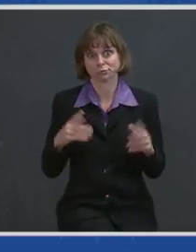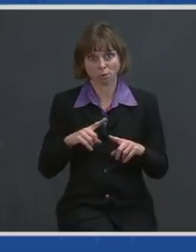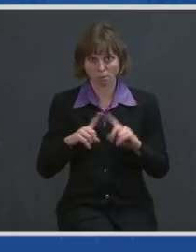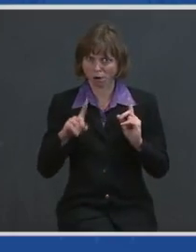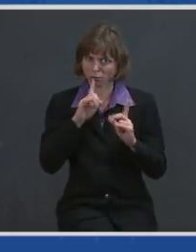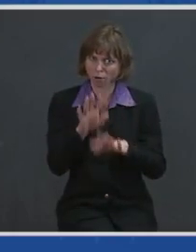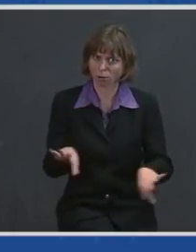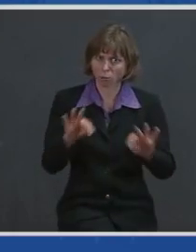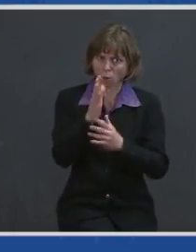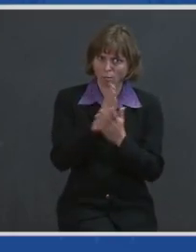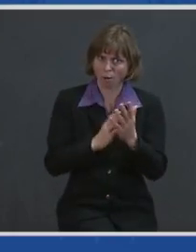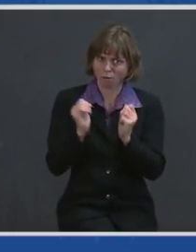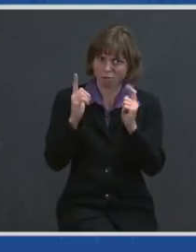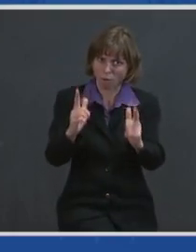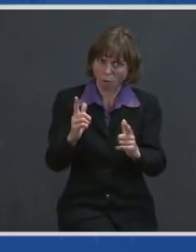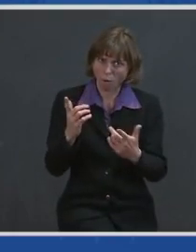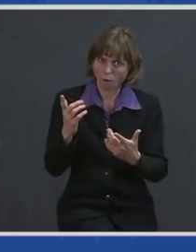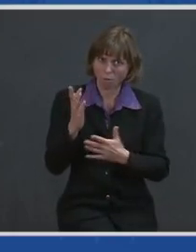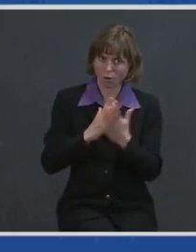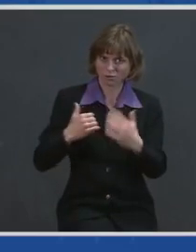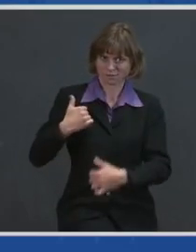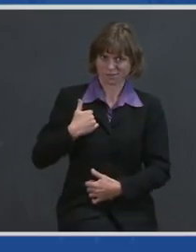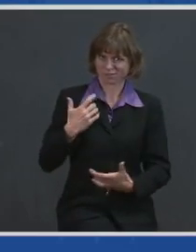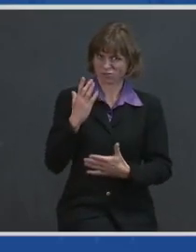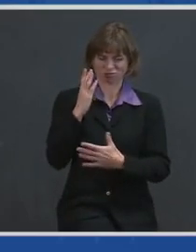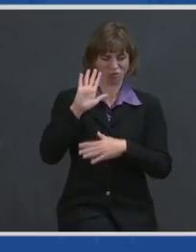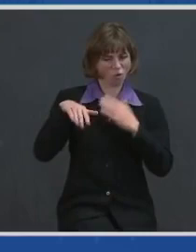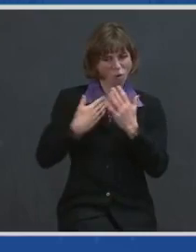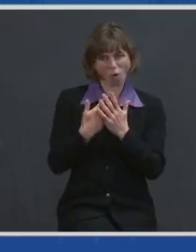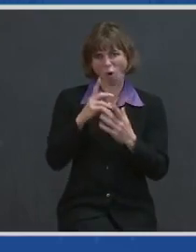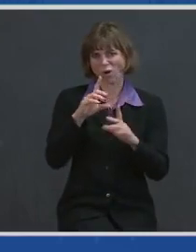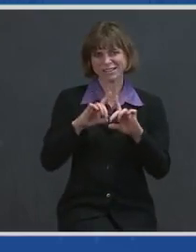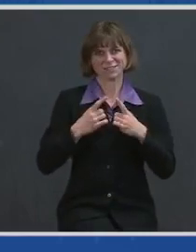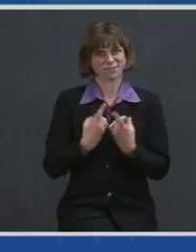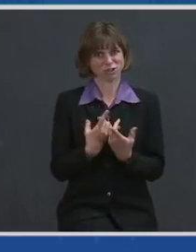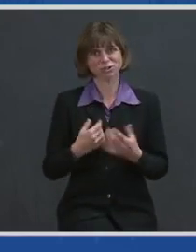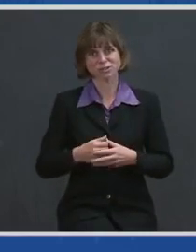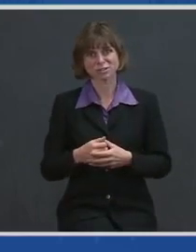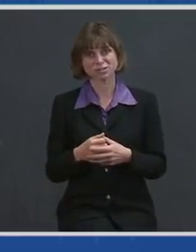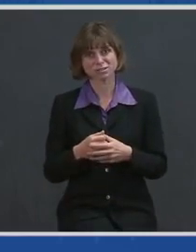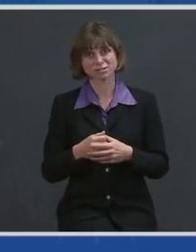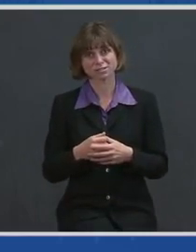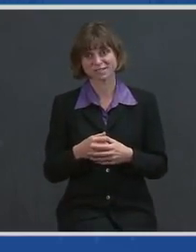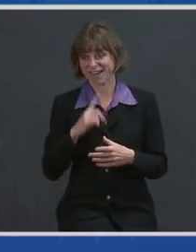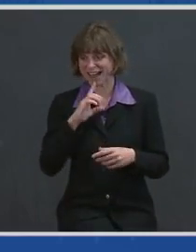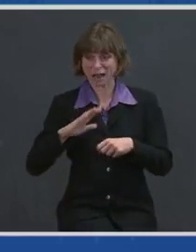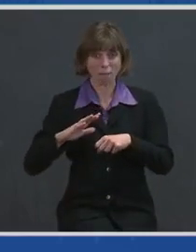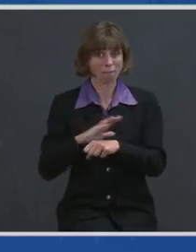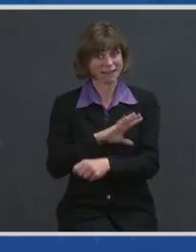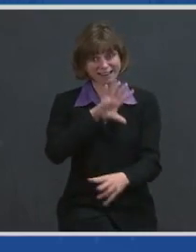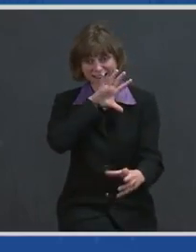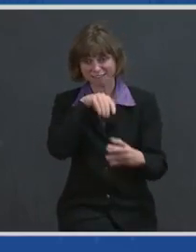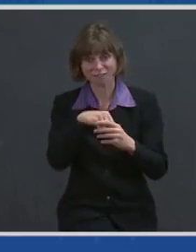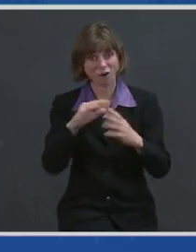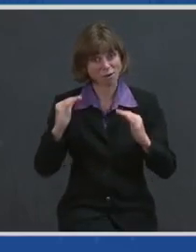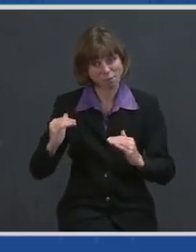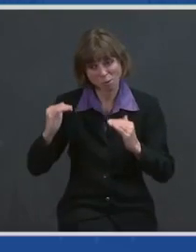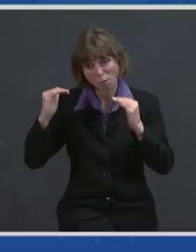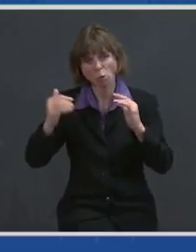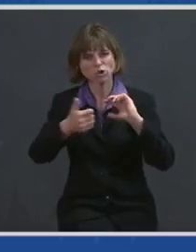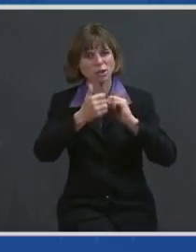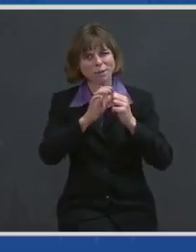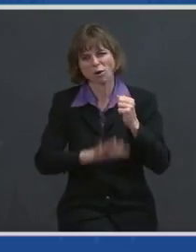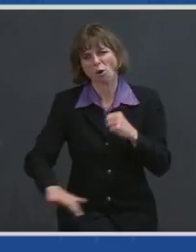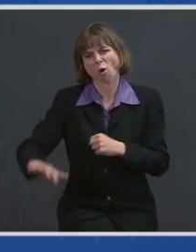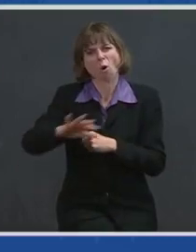and all divisions. And that they can completely, fairly engage in promotion, compete all across